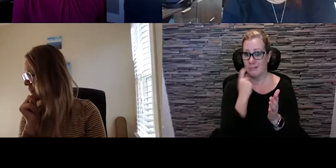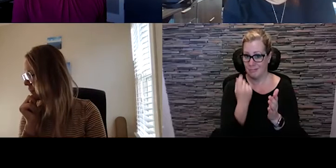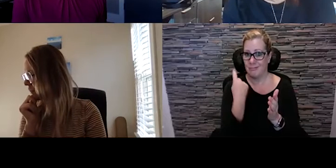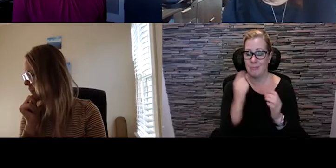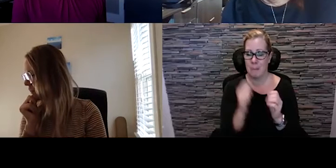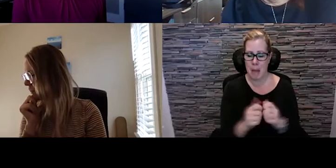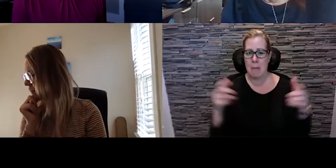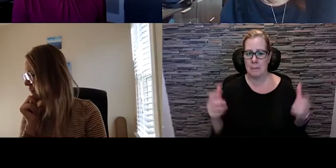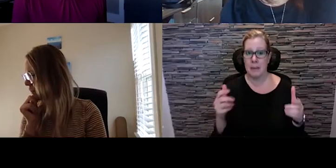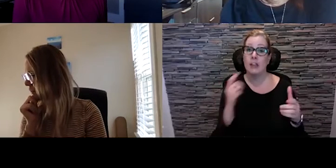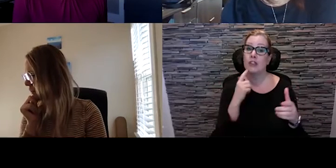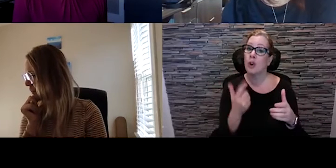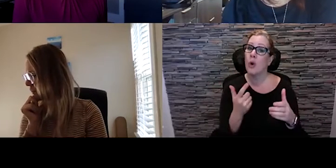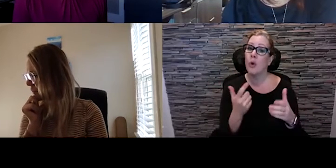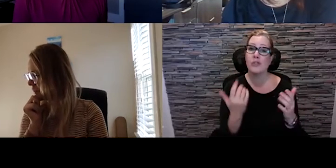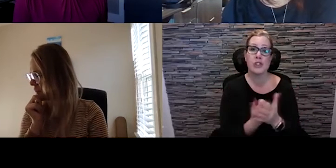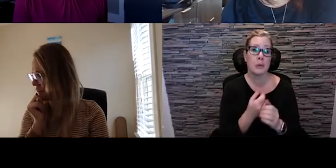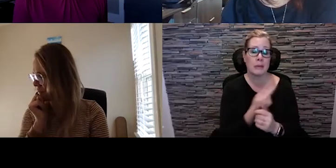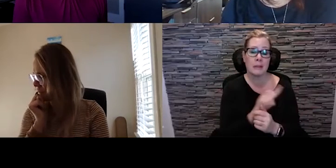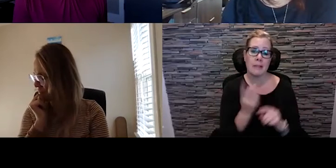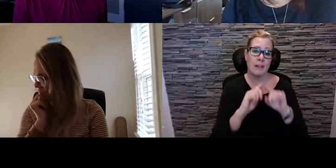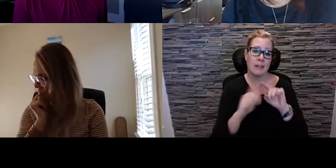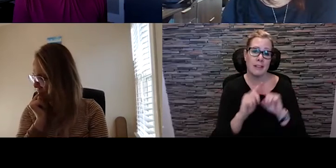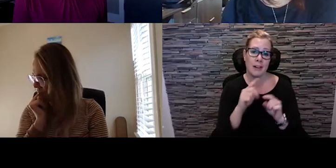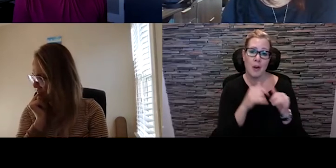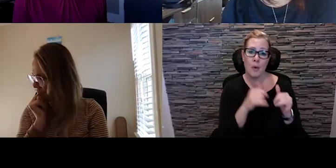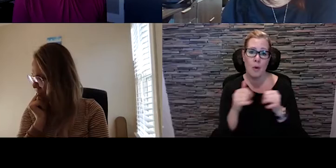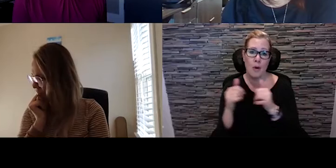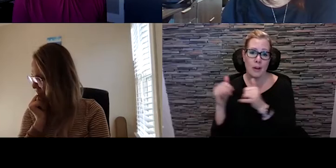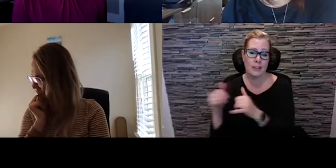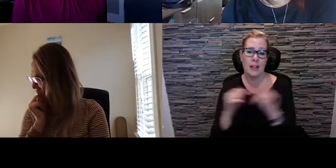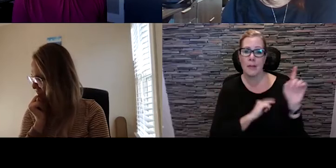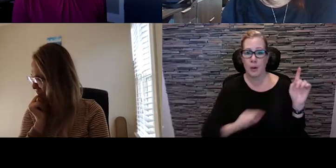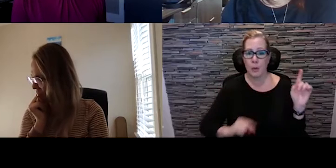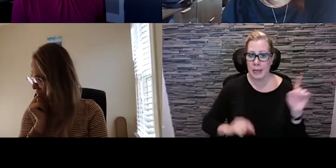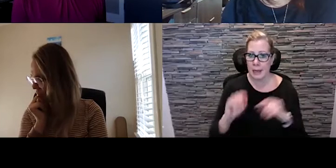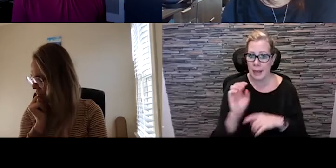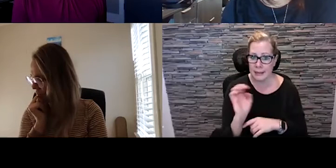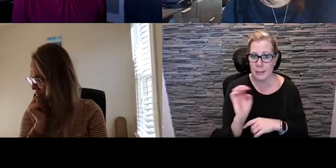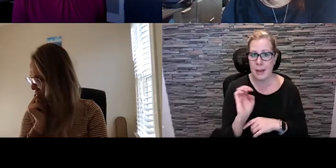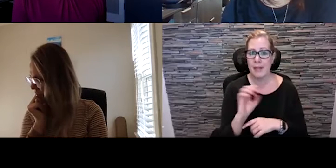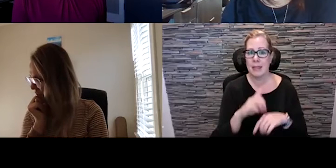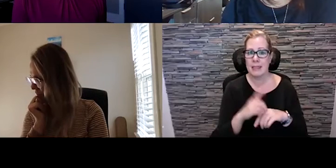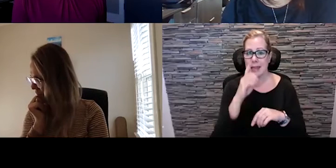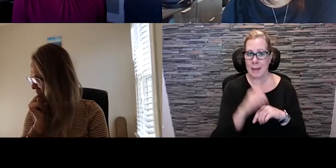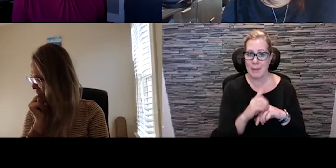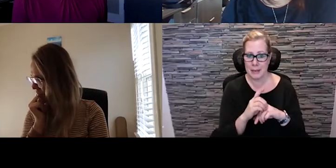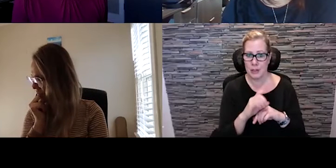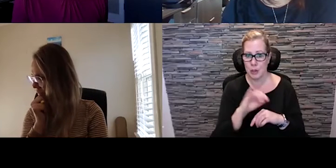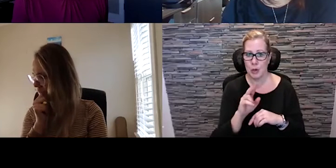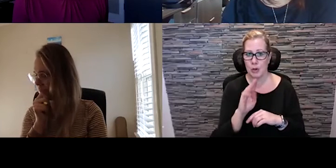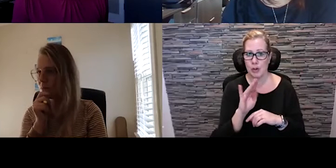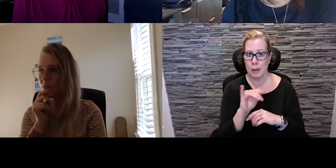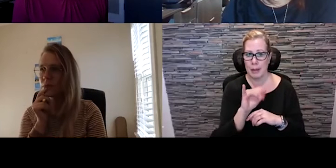She's also won several awards, including the Queen Elizabeth II Diamond Jubilee Medal, and the 2013 Harry and Martha Cohen Award,